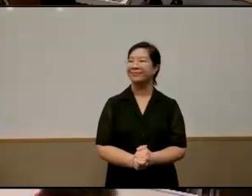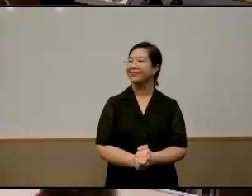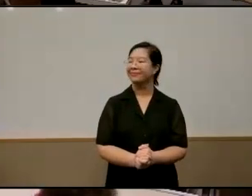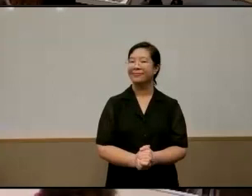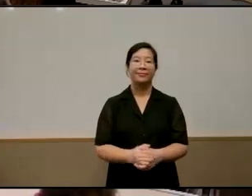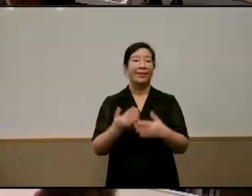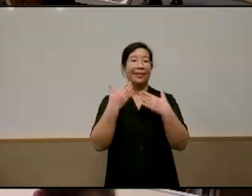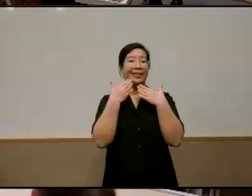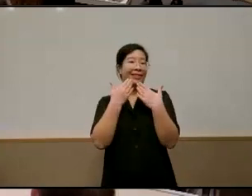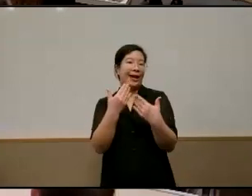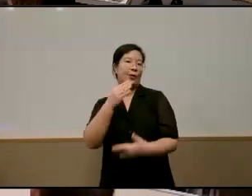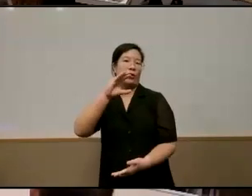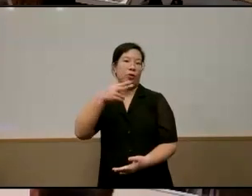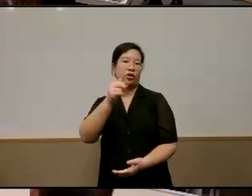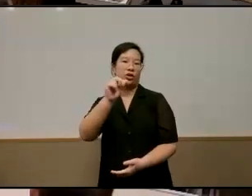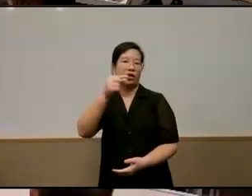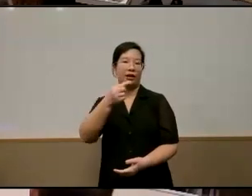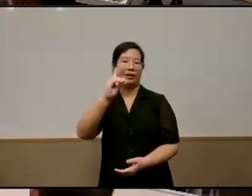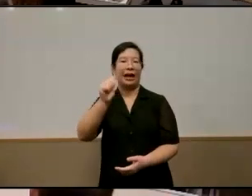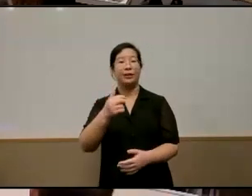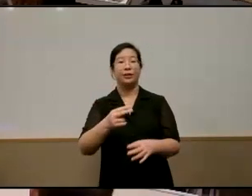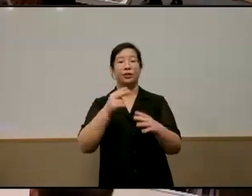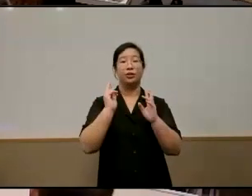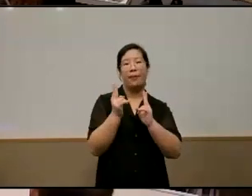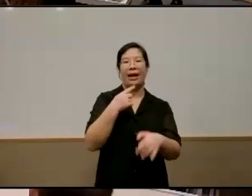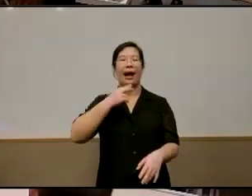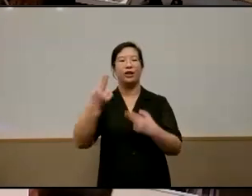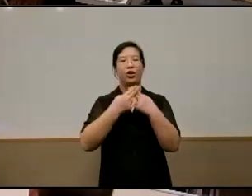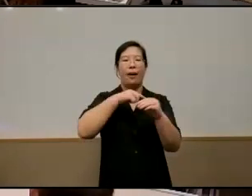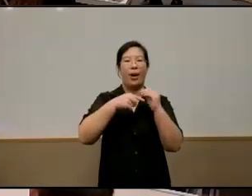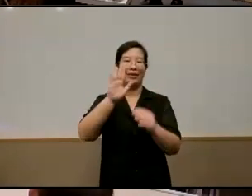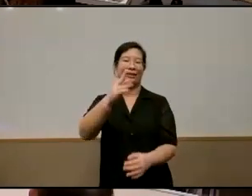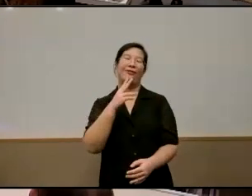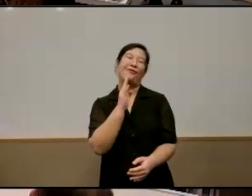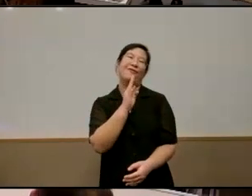thank you very much i normally make a joke about his voice but he's my boss